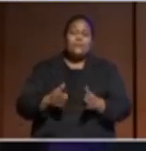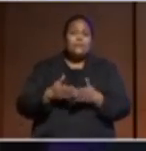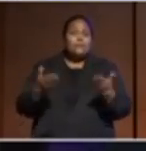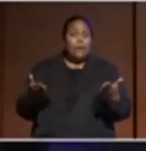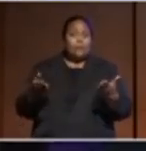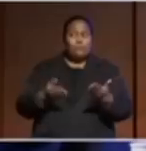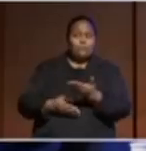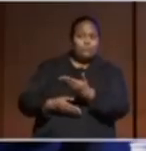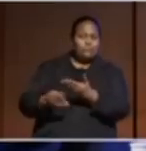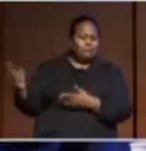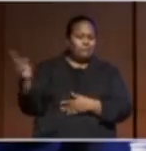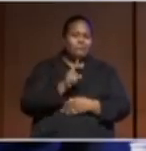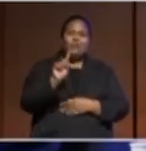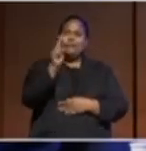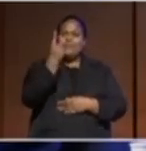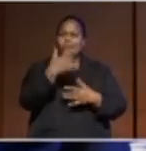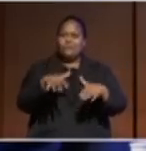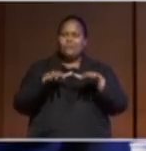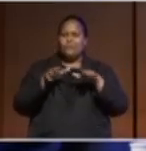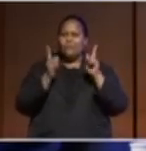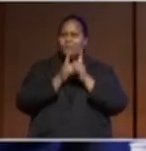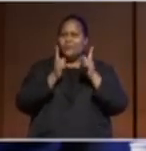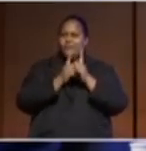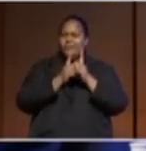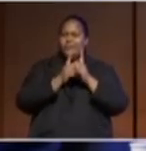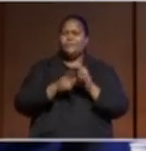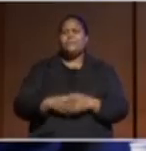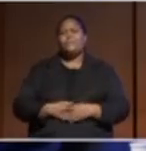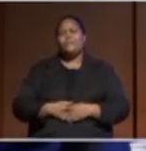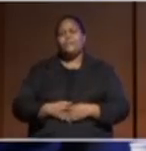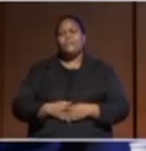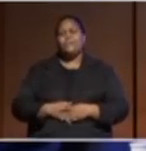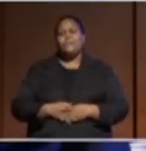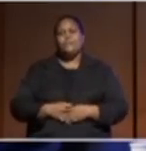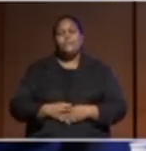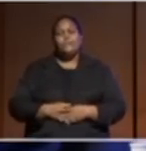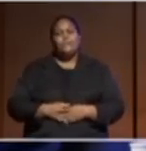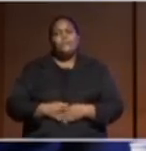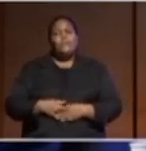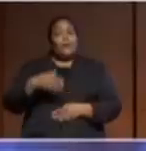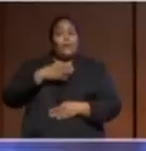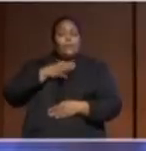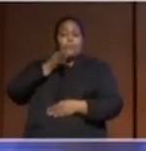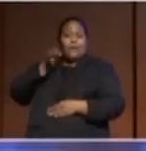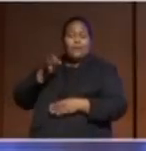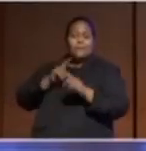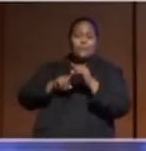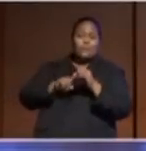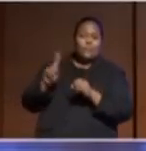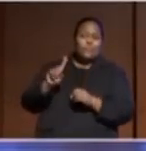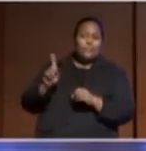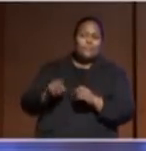attending your first forum meeting as the leader of your nation. So my question to you is really,